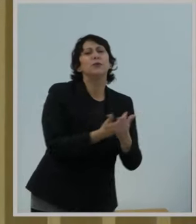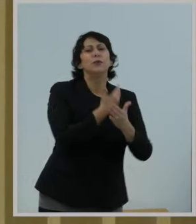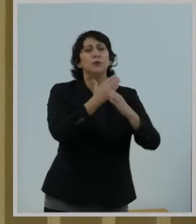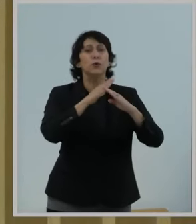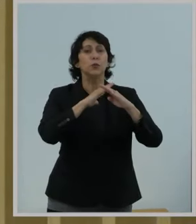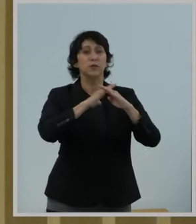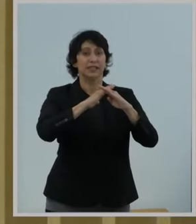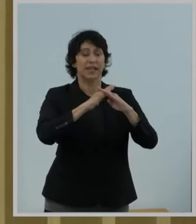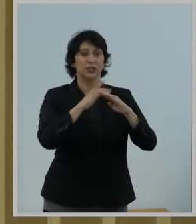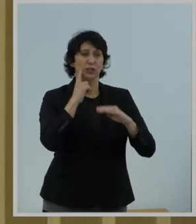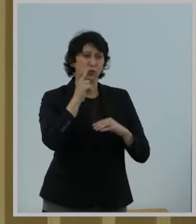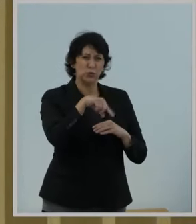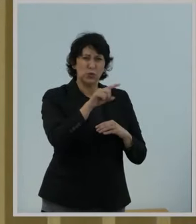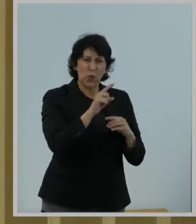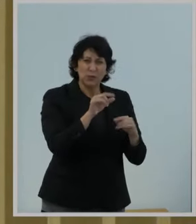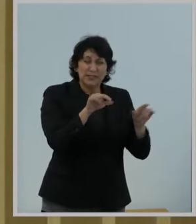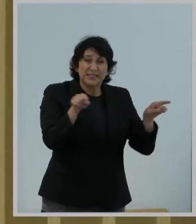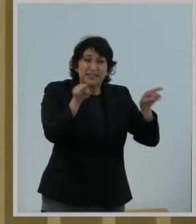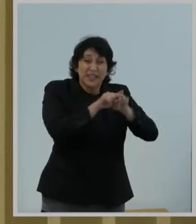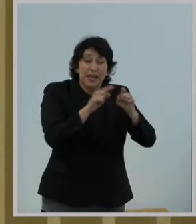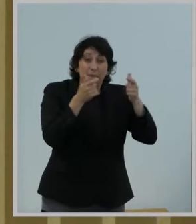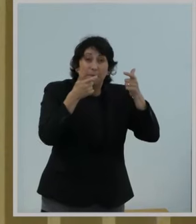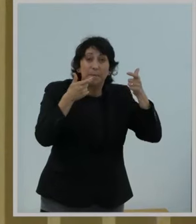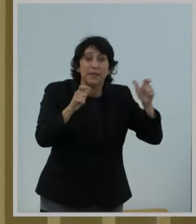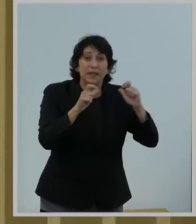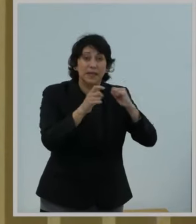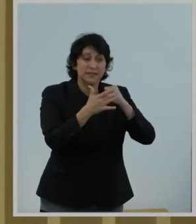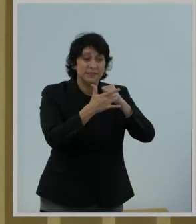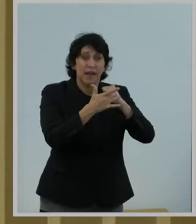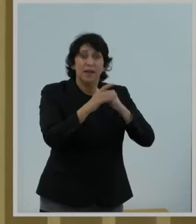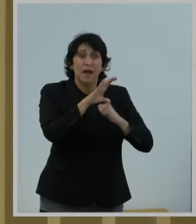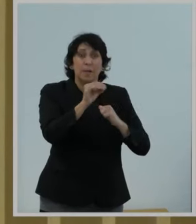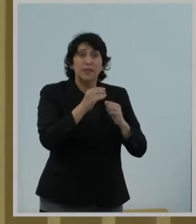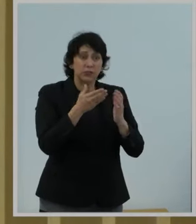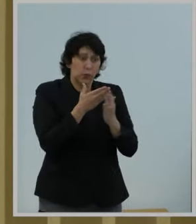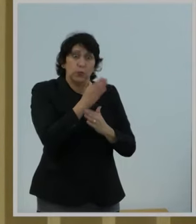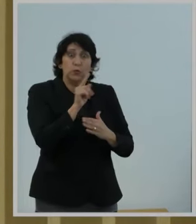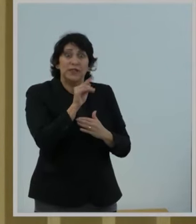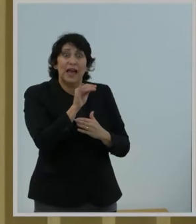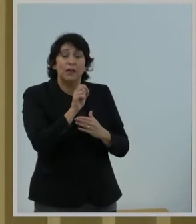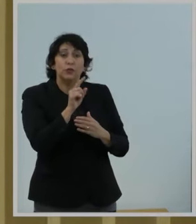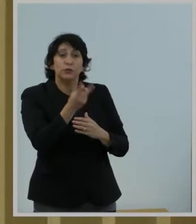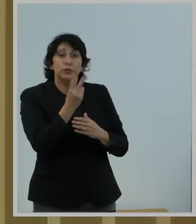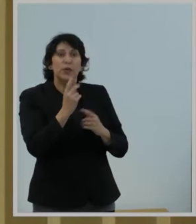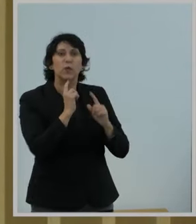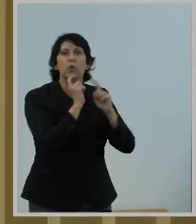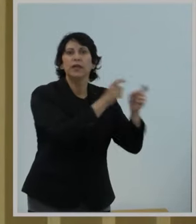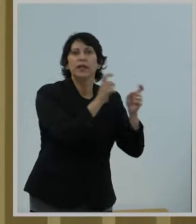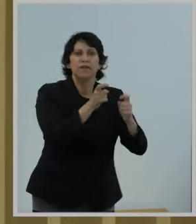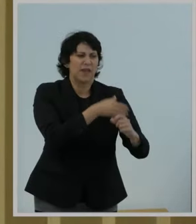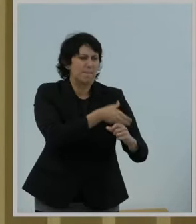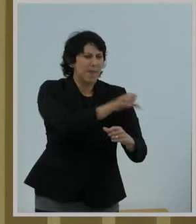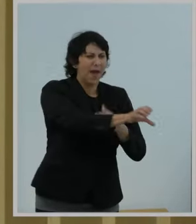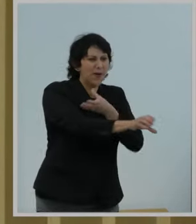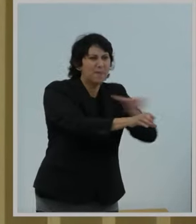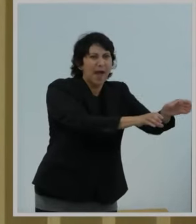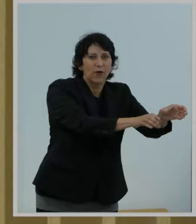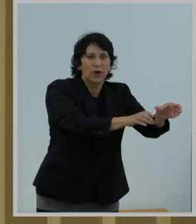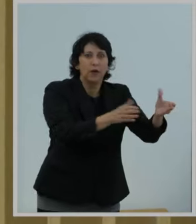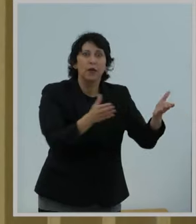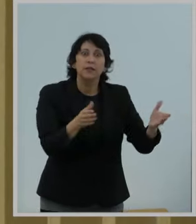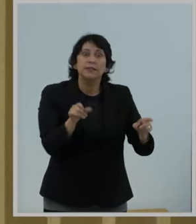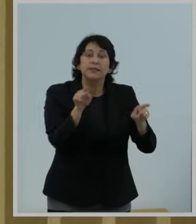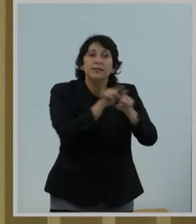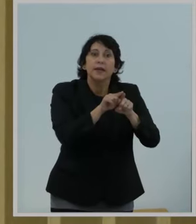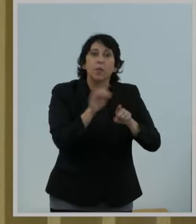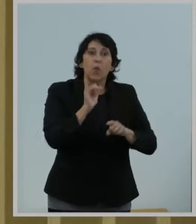to those very same companies through Title II. Just what Google first